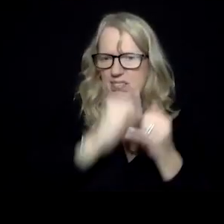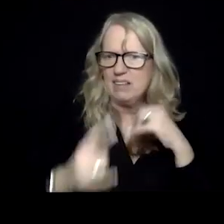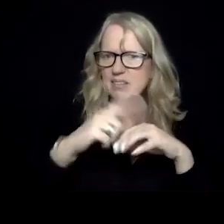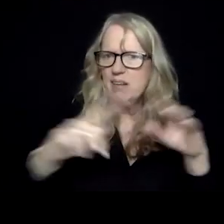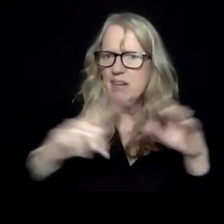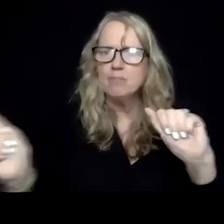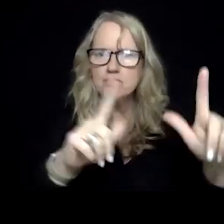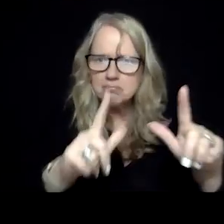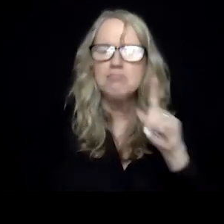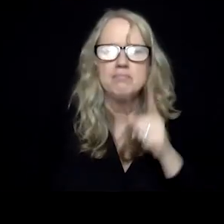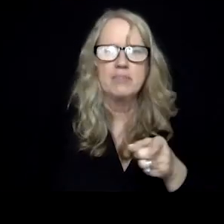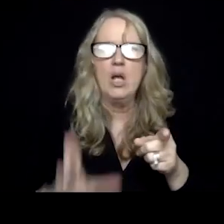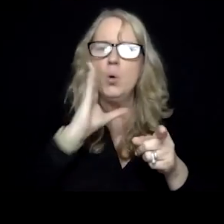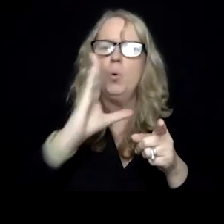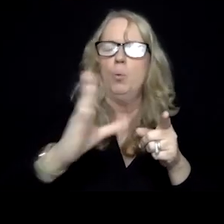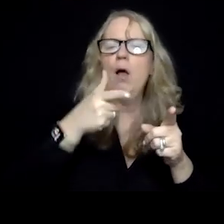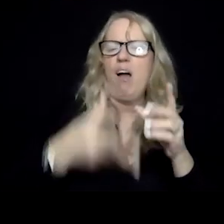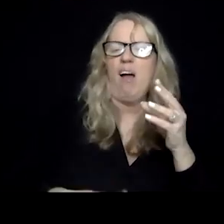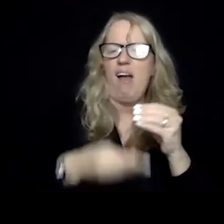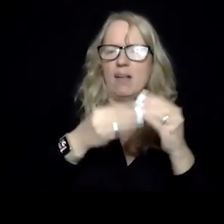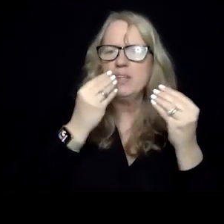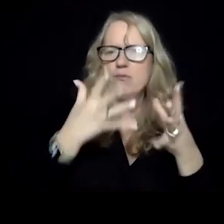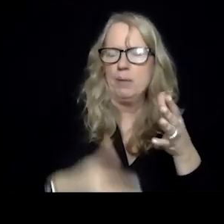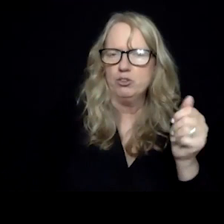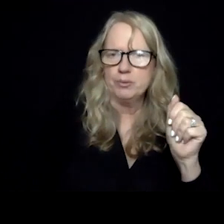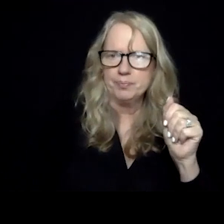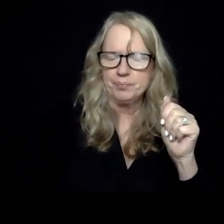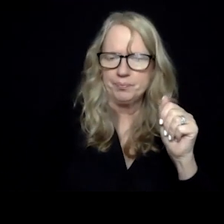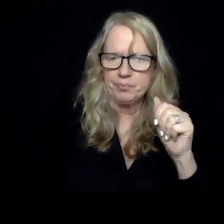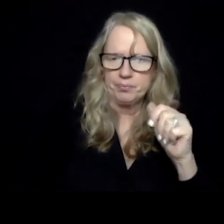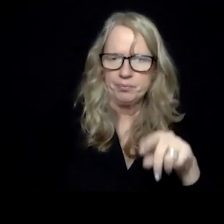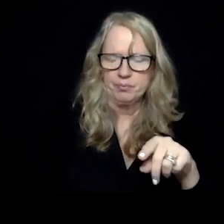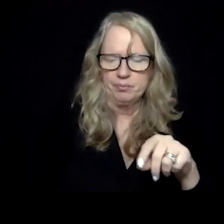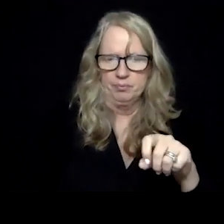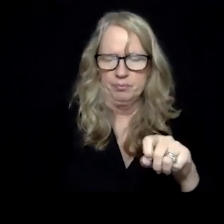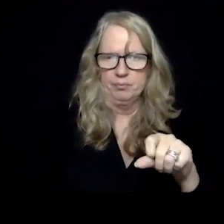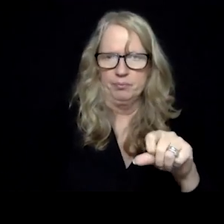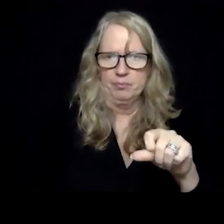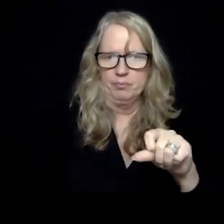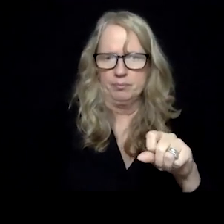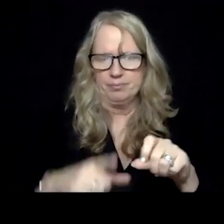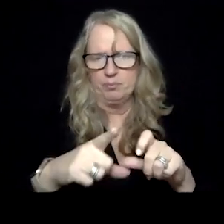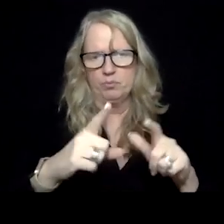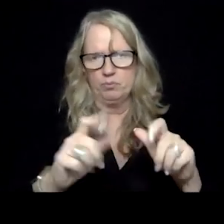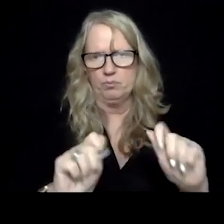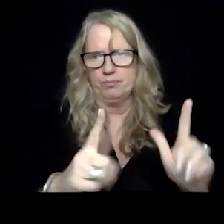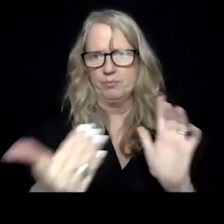And then we'll compile that data while we go to the next segment. So, uh, we're going to bring that survey back up.